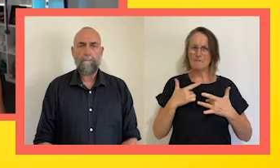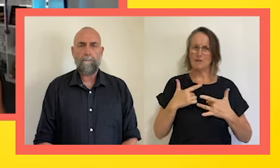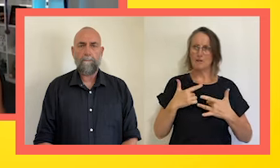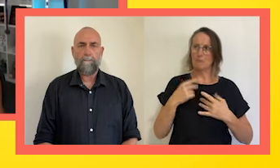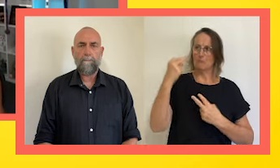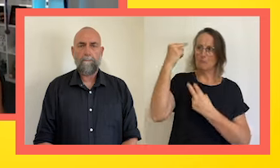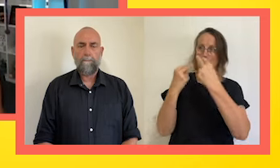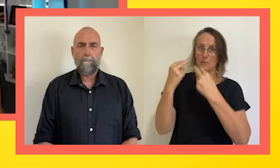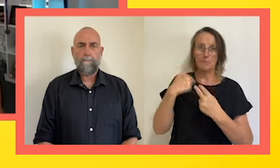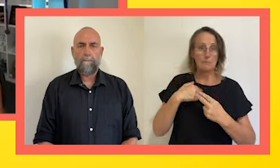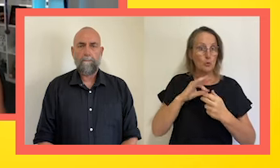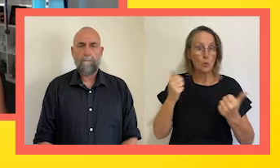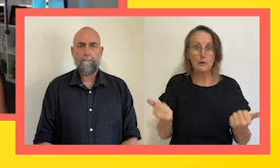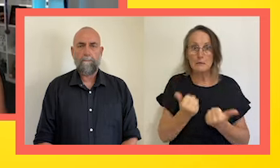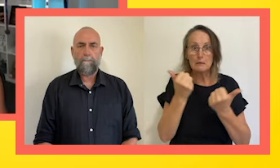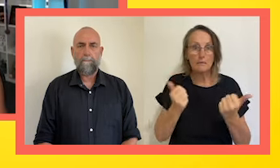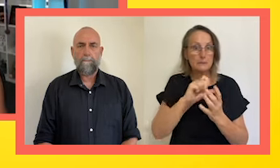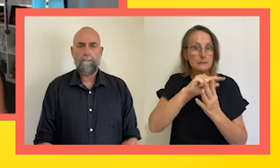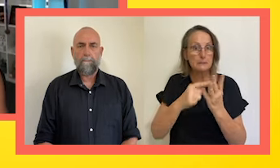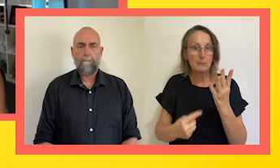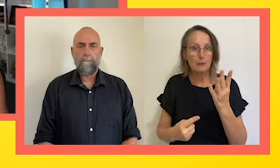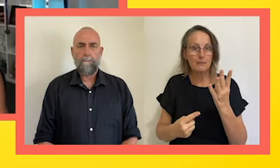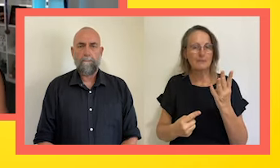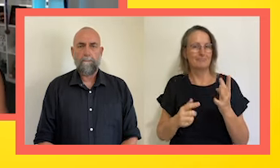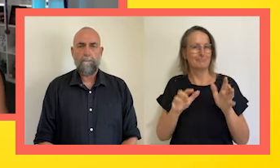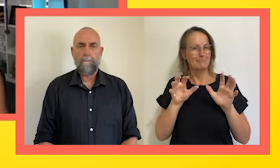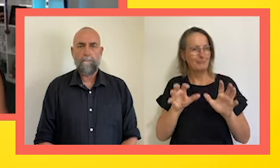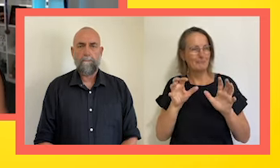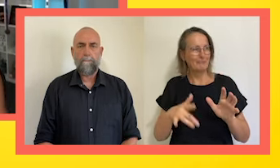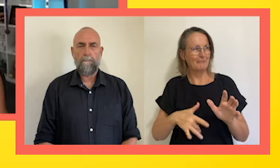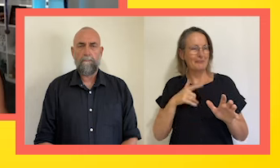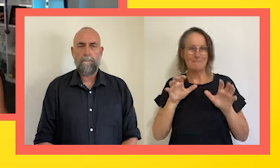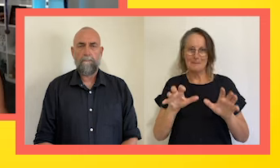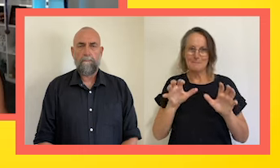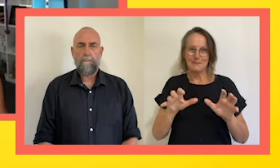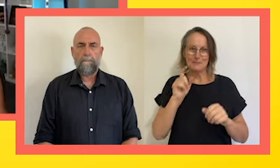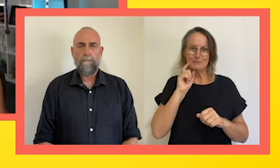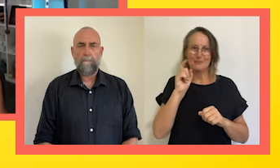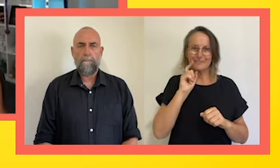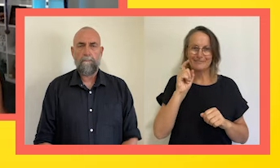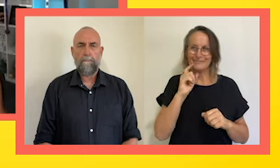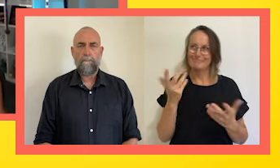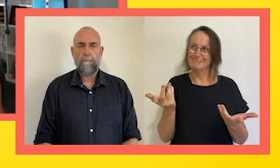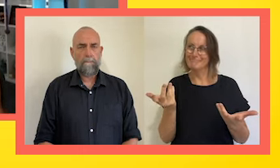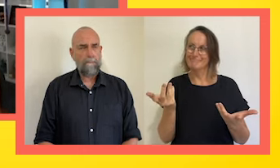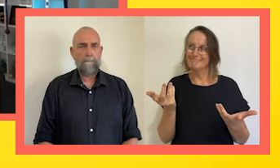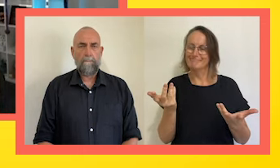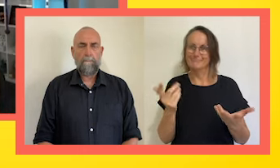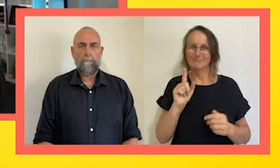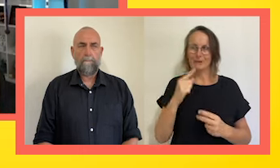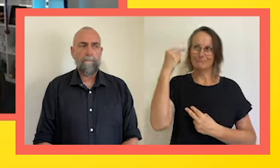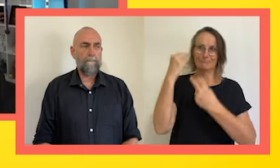might not be disabled enough, which is kind of just like unbelievable to actually say out loud and think about out loud.